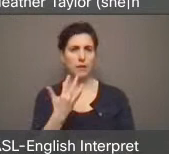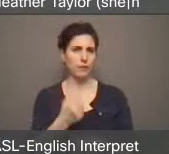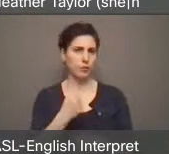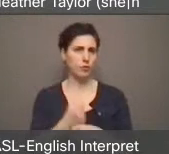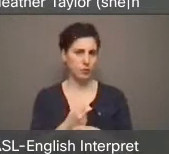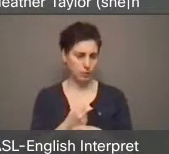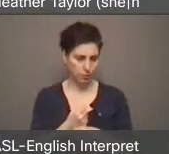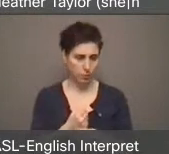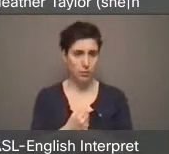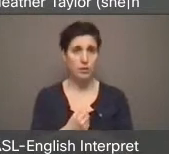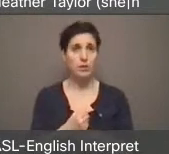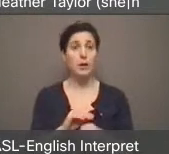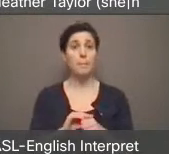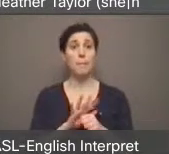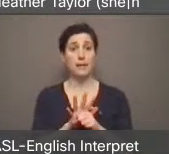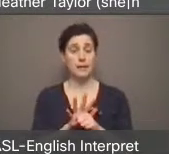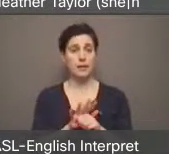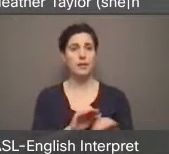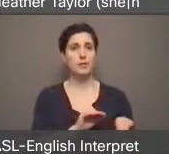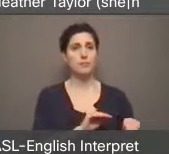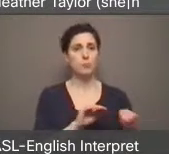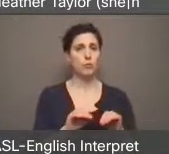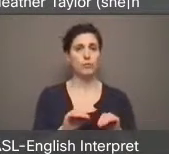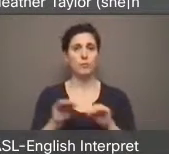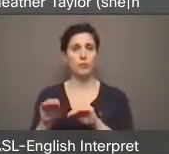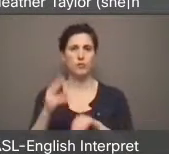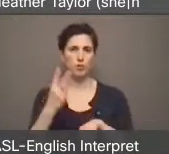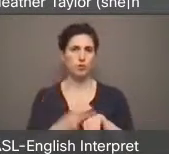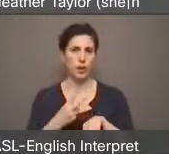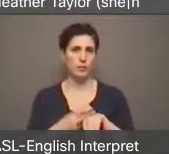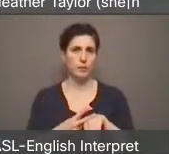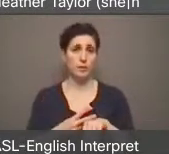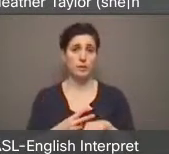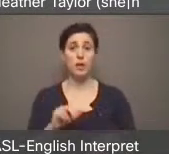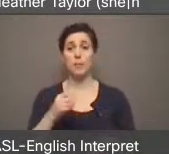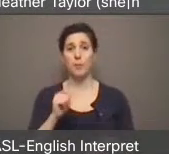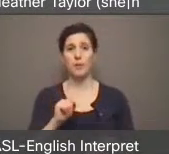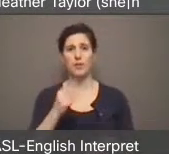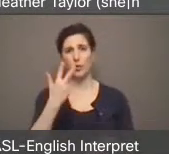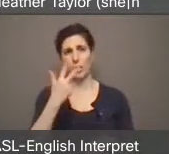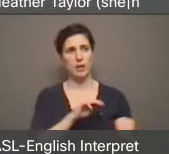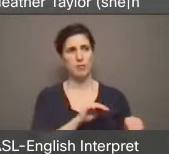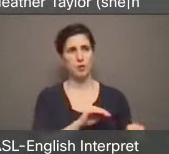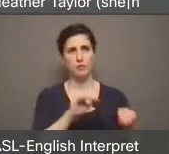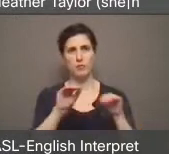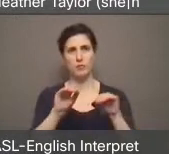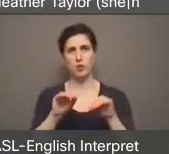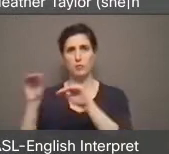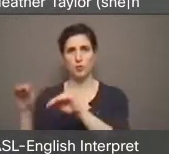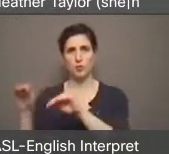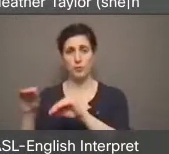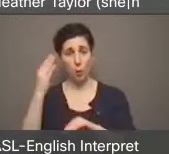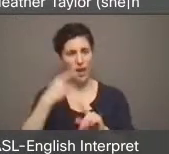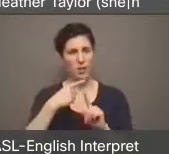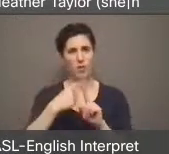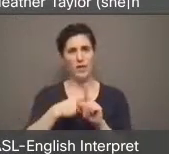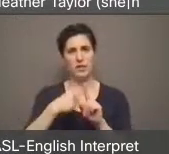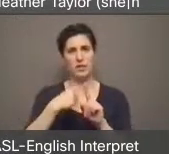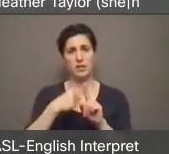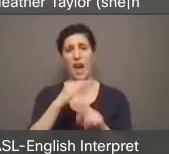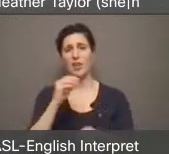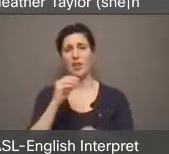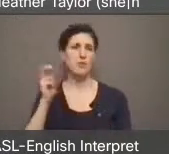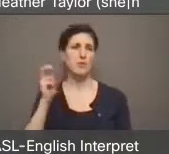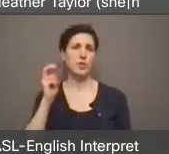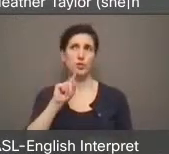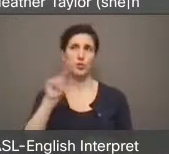And during this pandemic, I've moved twice and lived in three different apartments. And key factors in those moves were rent prices and transportation to